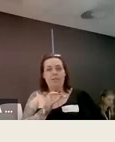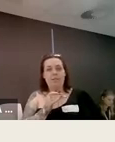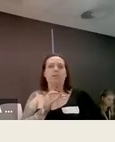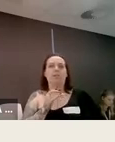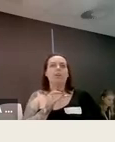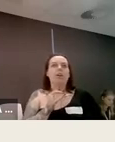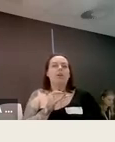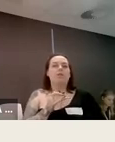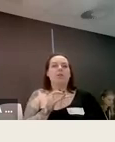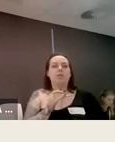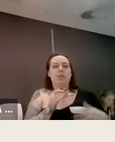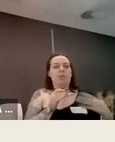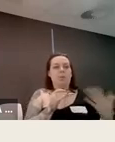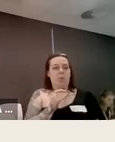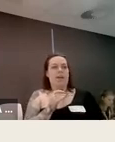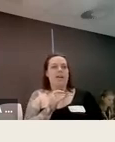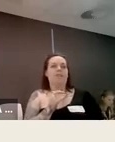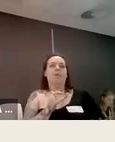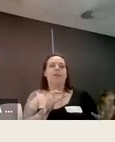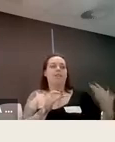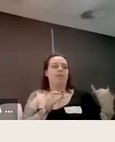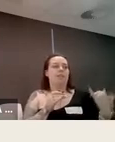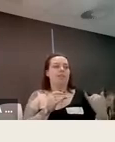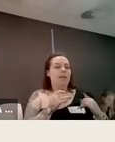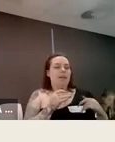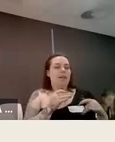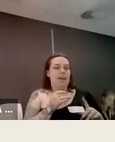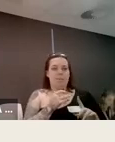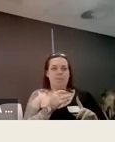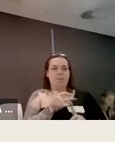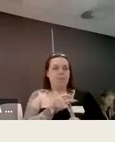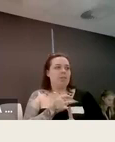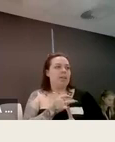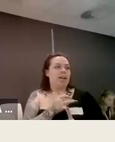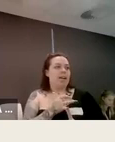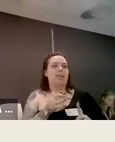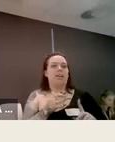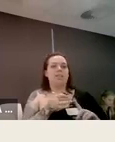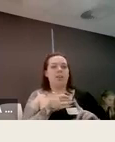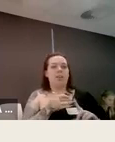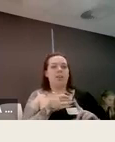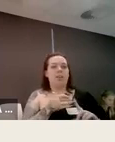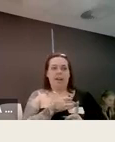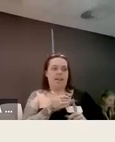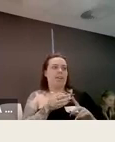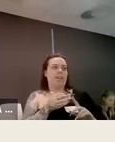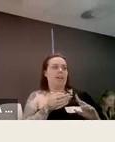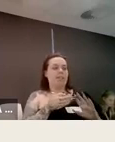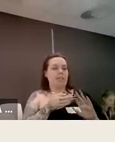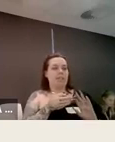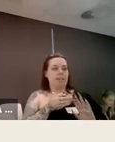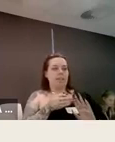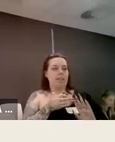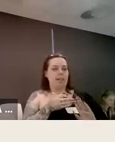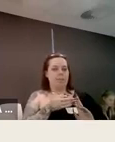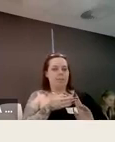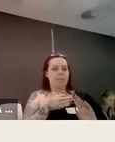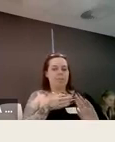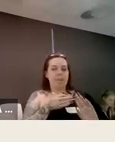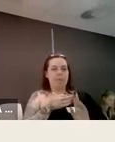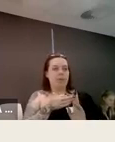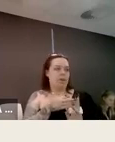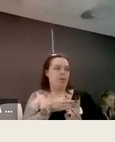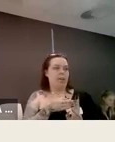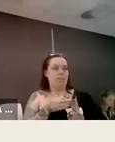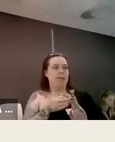at the university of wikato focusing on all aspects so um physical access online access accessing